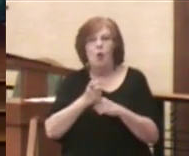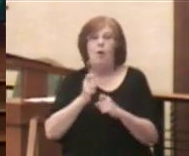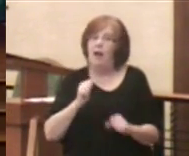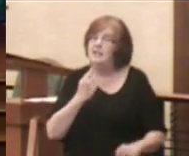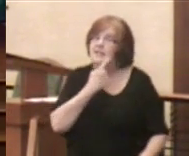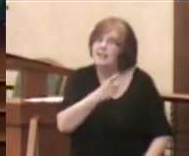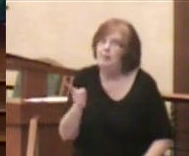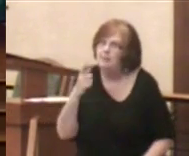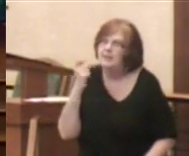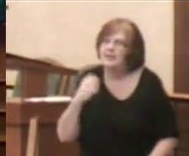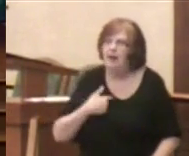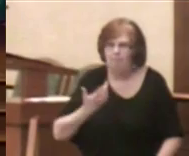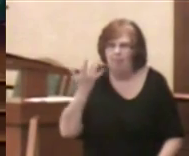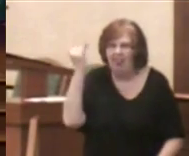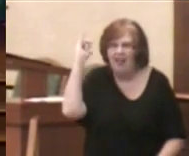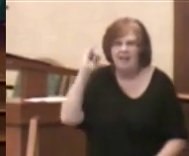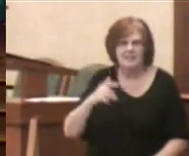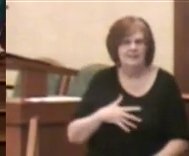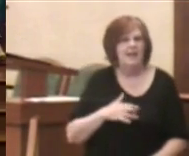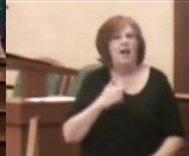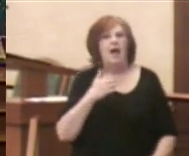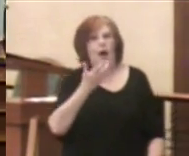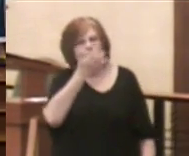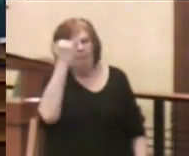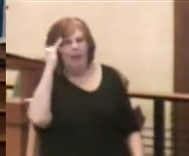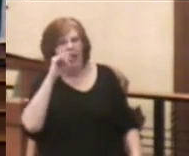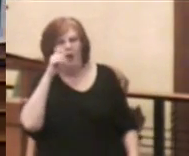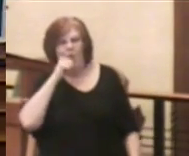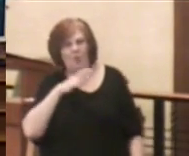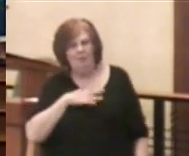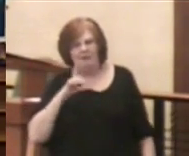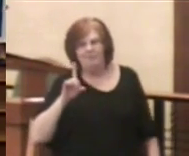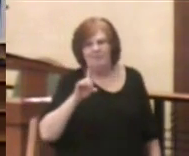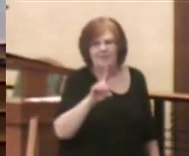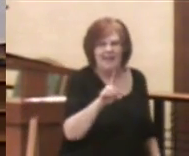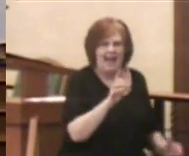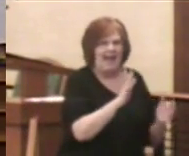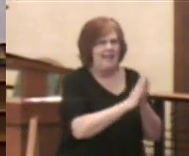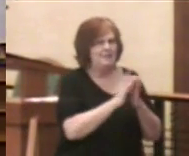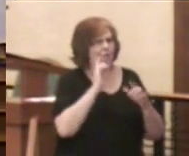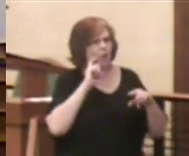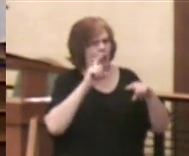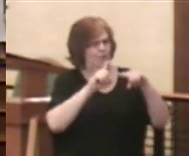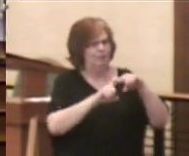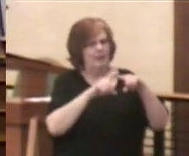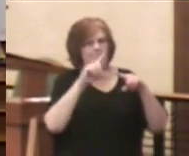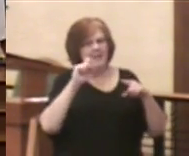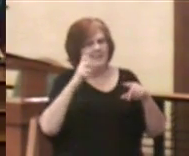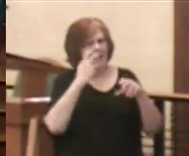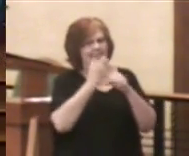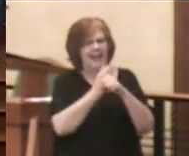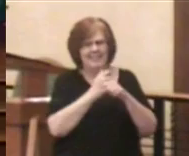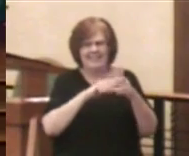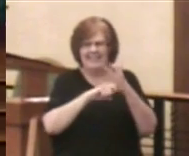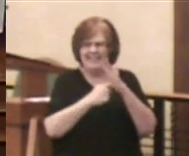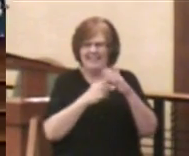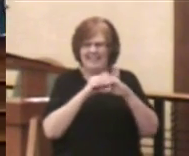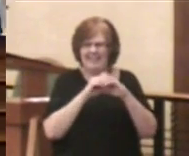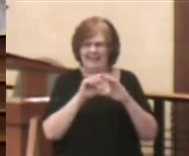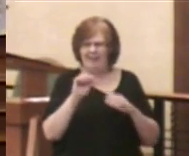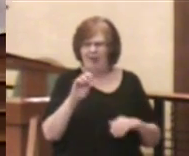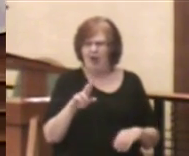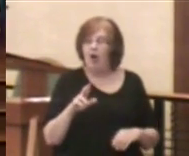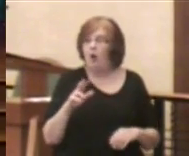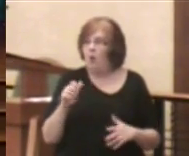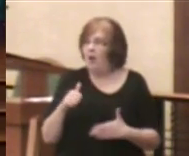blonde. A blonde went into a service station and asked the manager for a coat hanger because she had locked her keys in the car. The manager